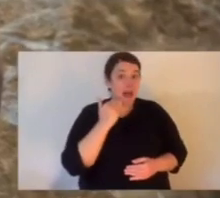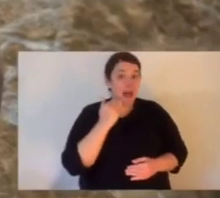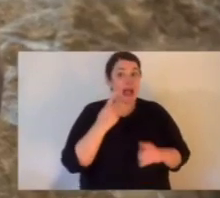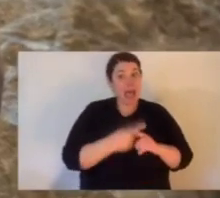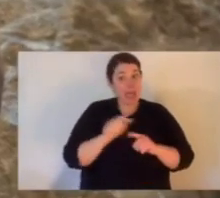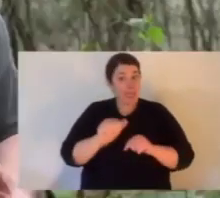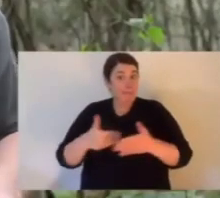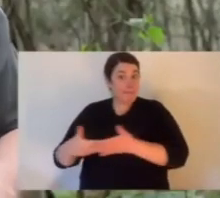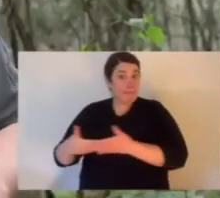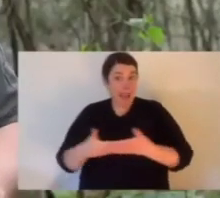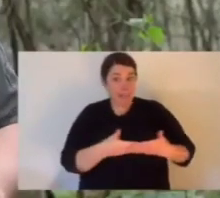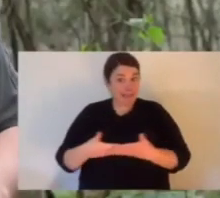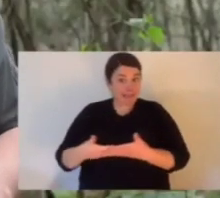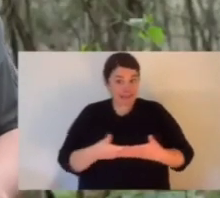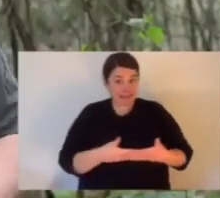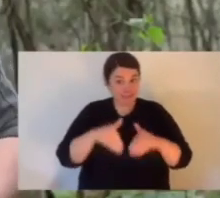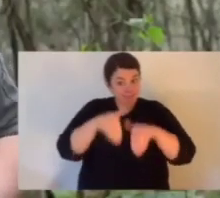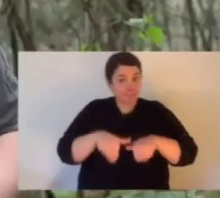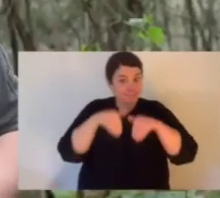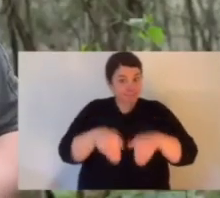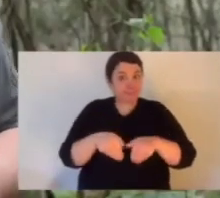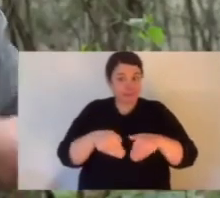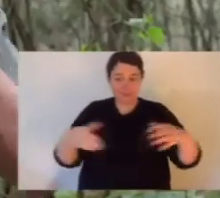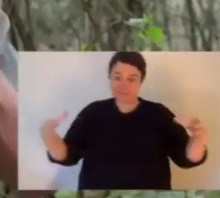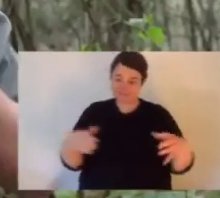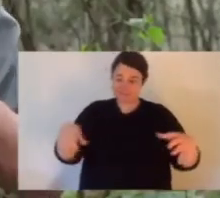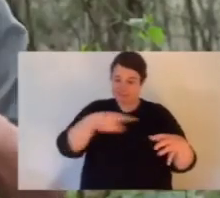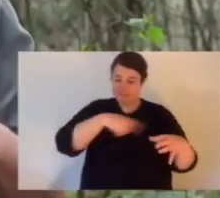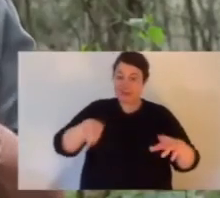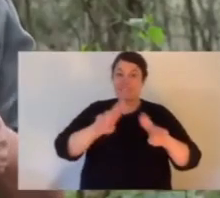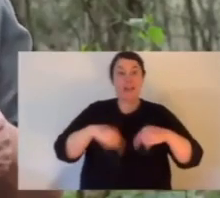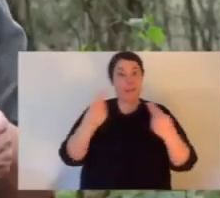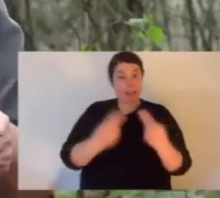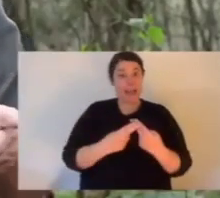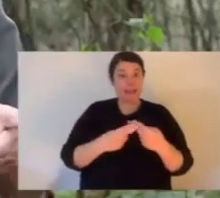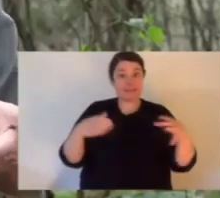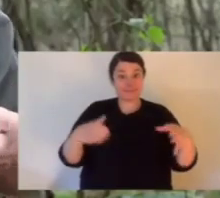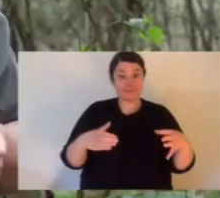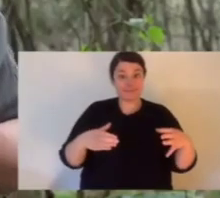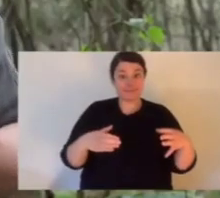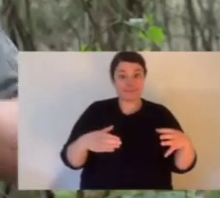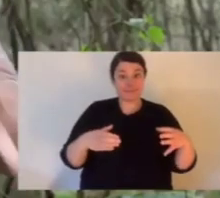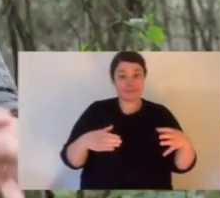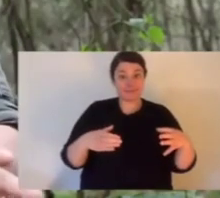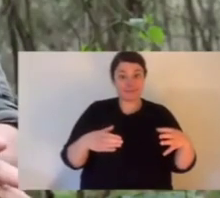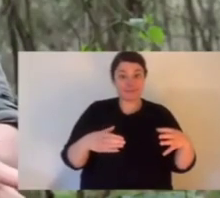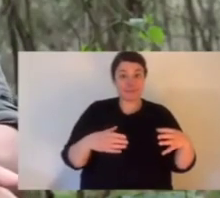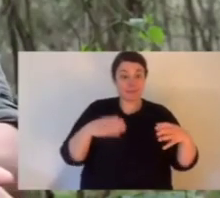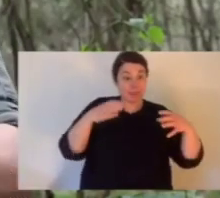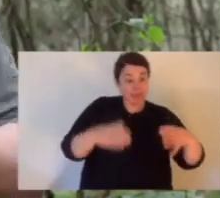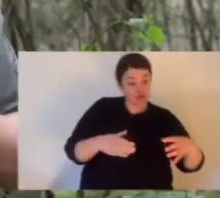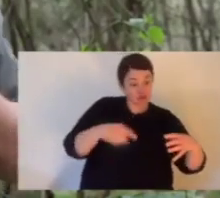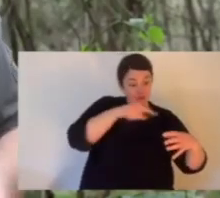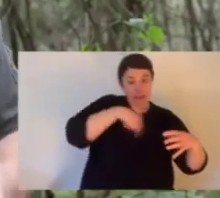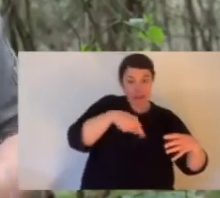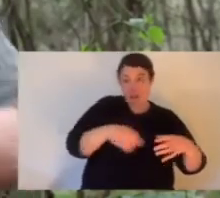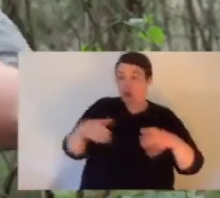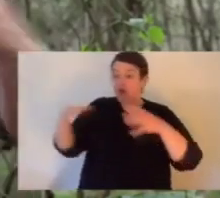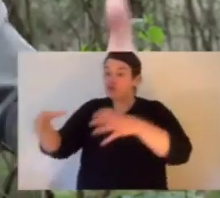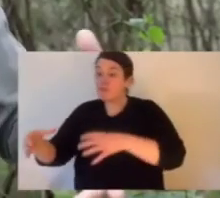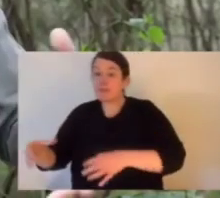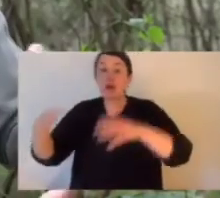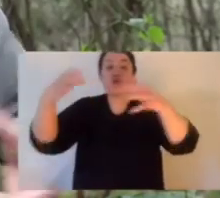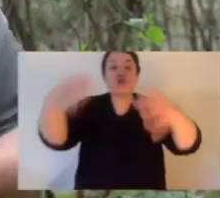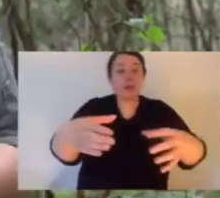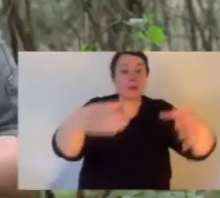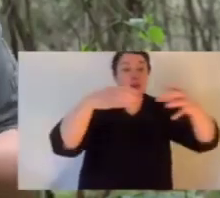actually got to come down at night into the gullies or the grassy plains so they can eat the leaves off figs or berries or grasses. But they live in